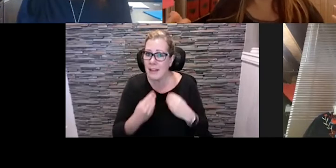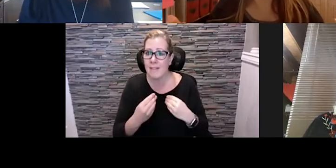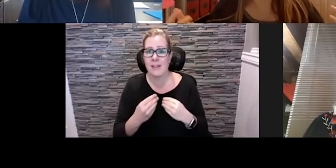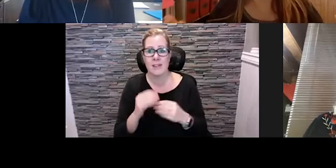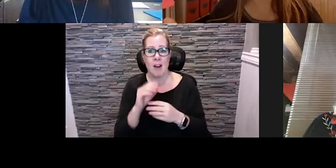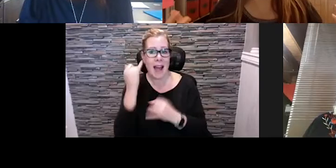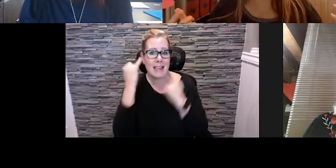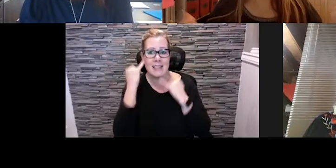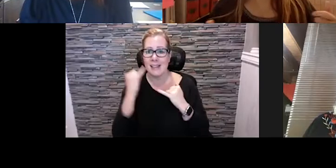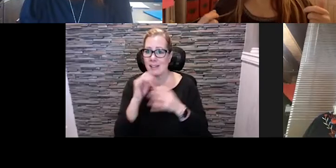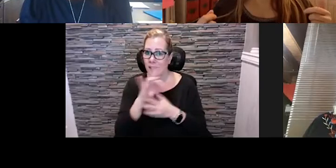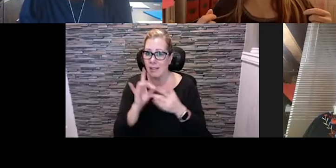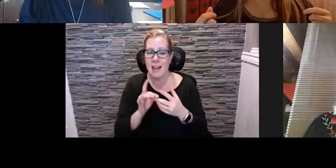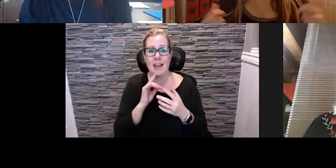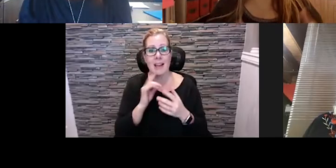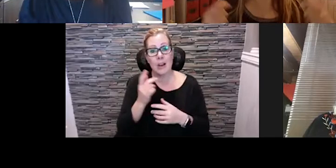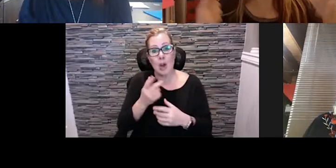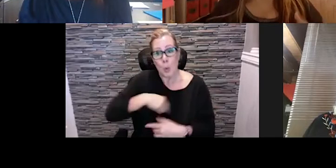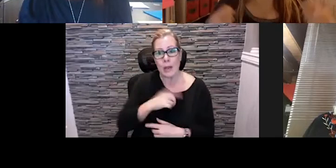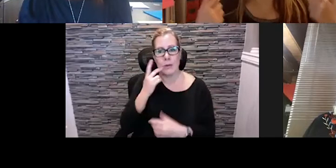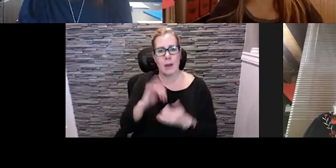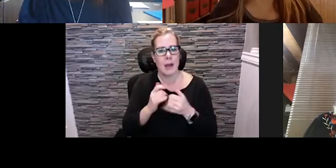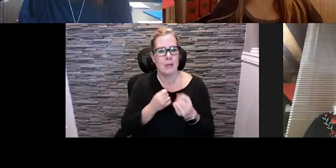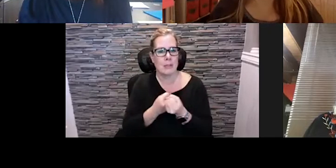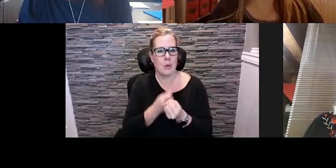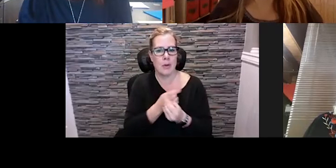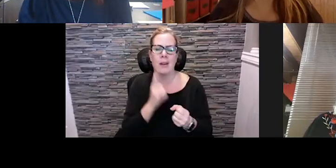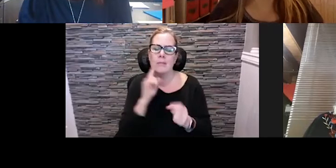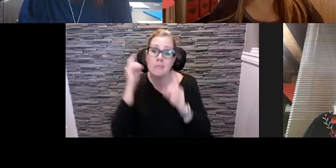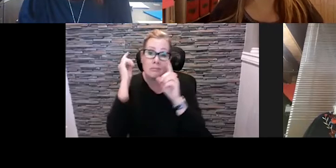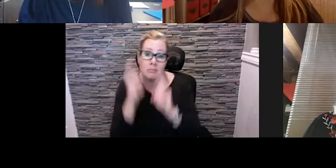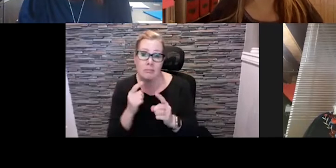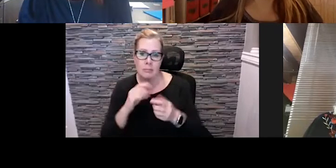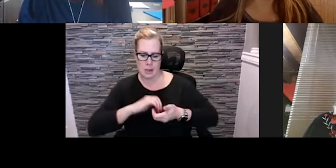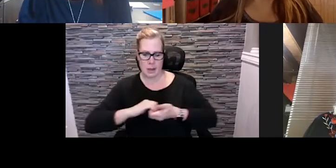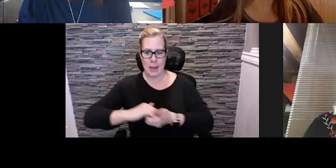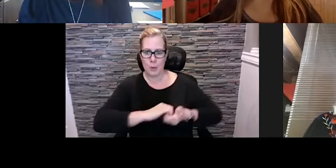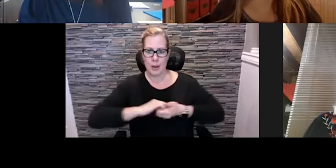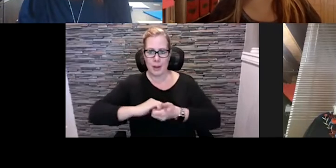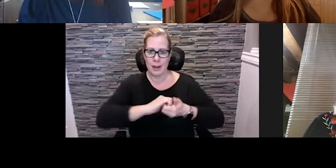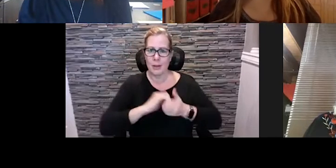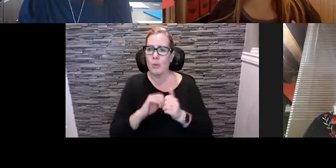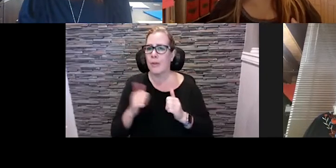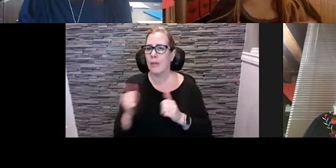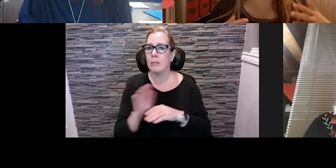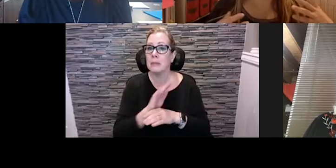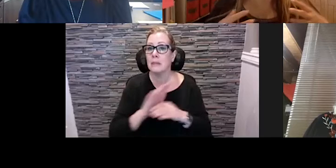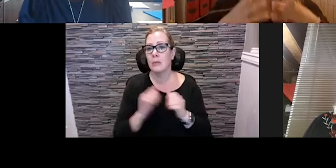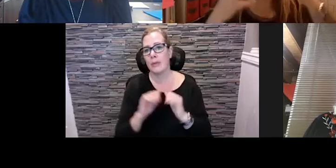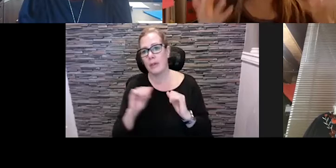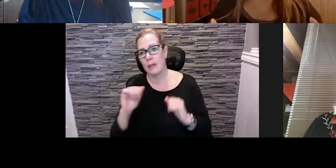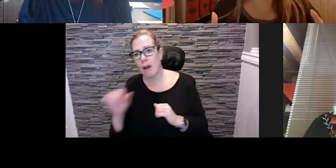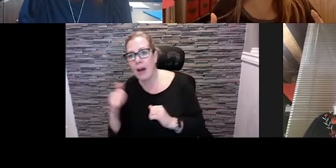then, of course, remembering collaborate, collaborate, collaborate. I know that it can be harder sometimes to do that, but